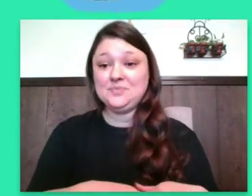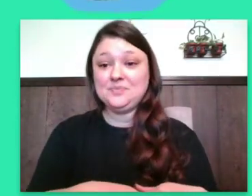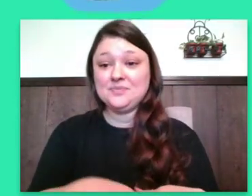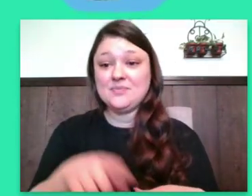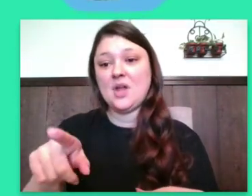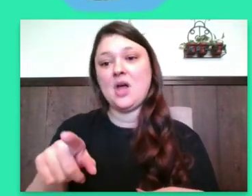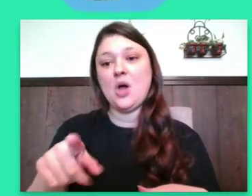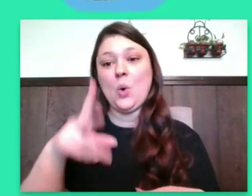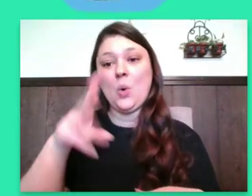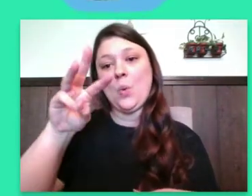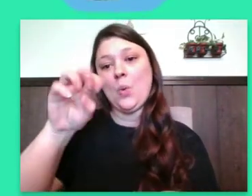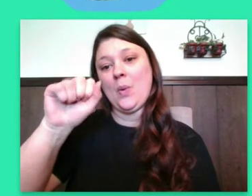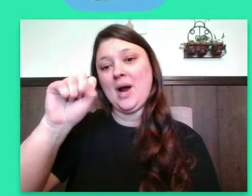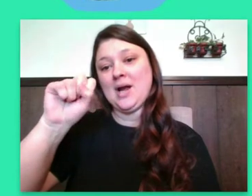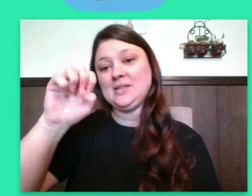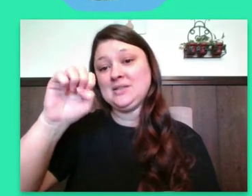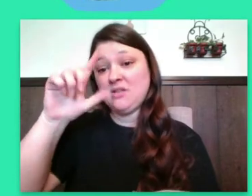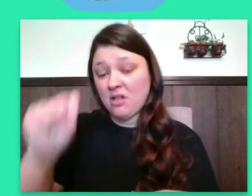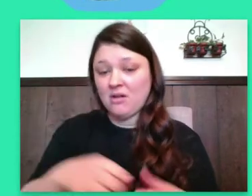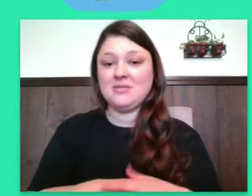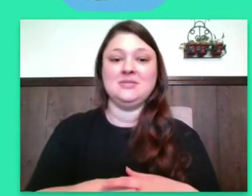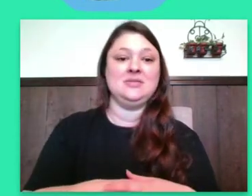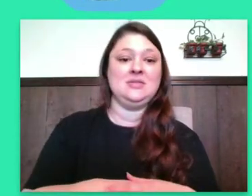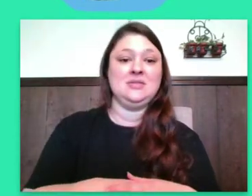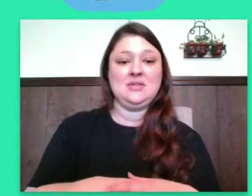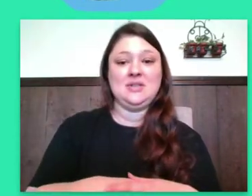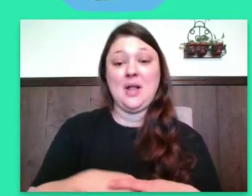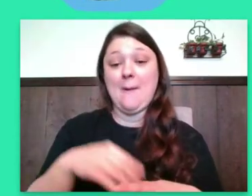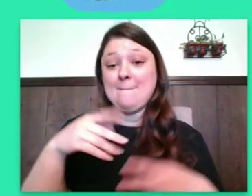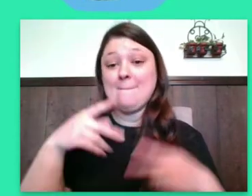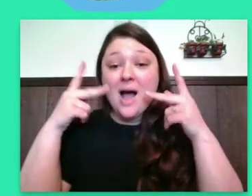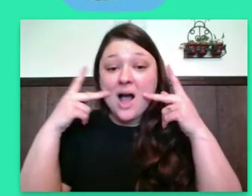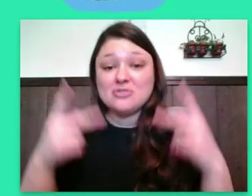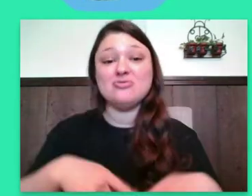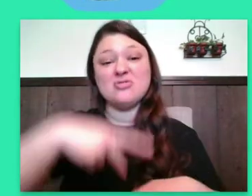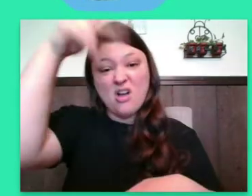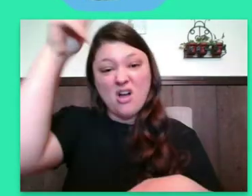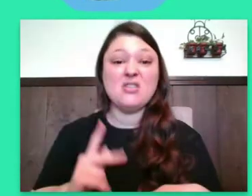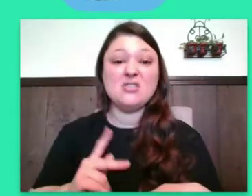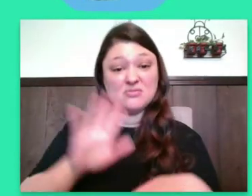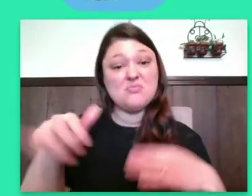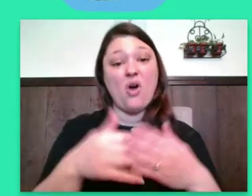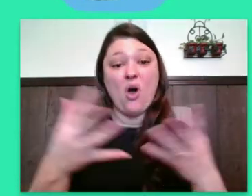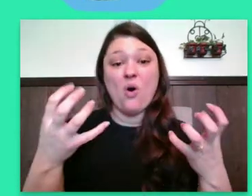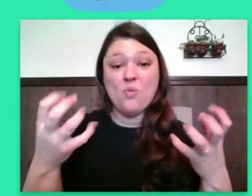Weasels, wolverines, honey badgers, and skunks all like to be alone.